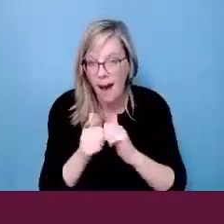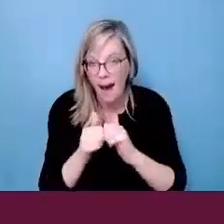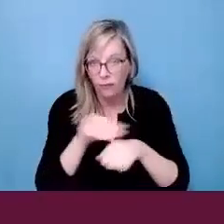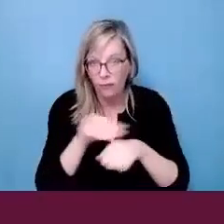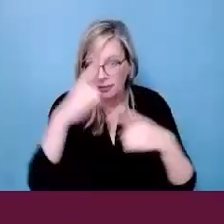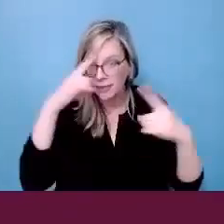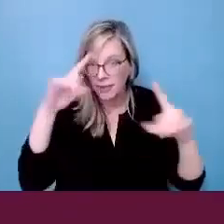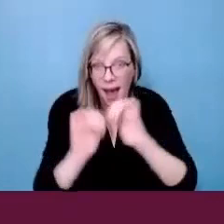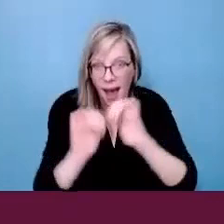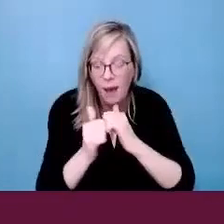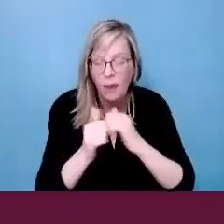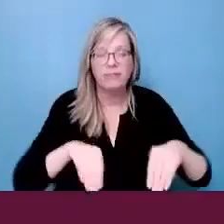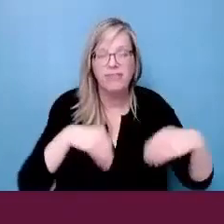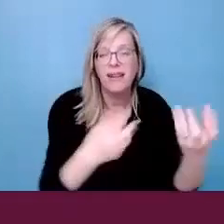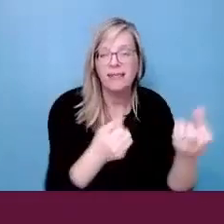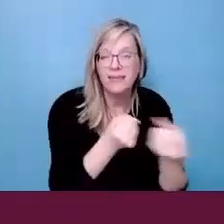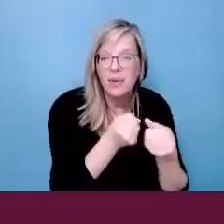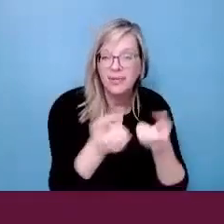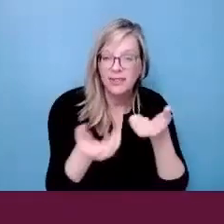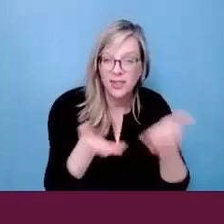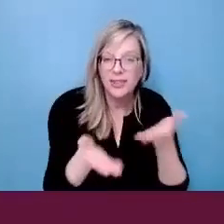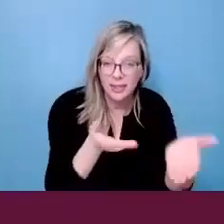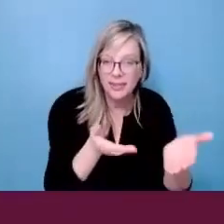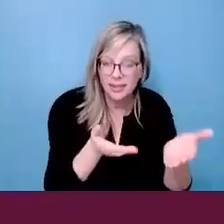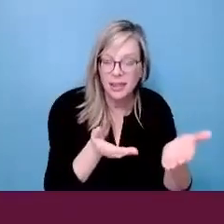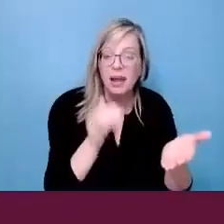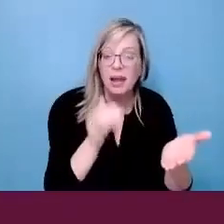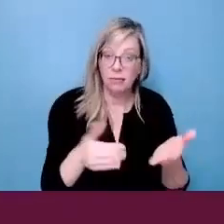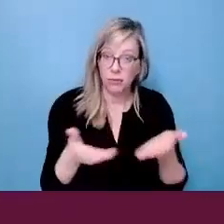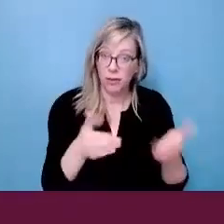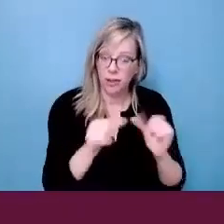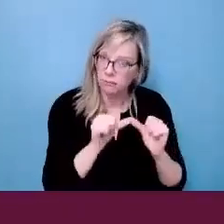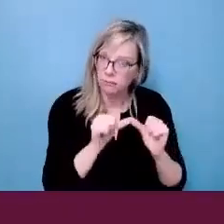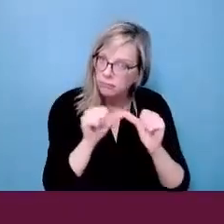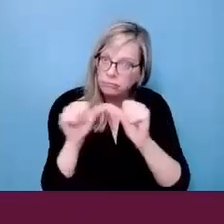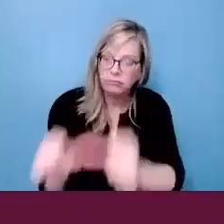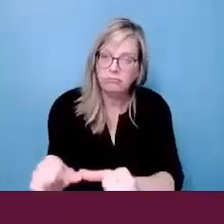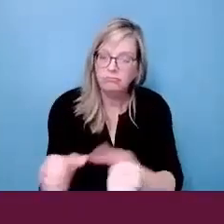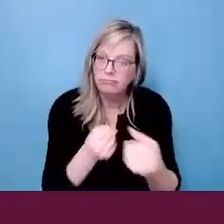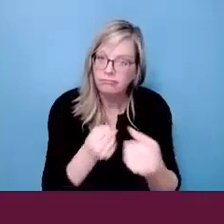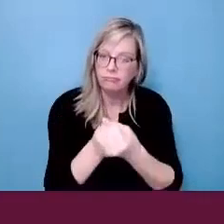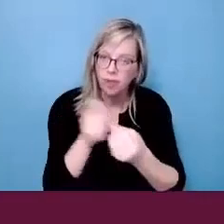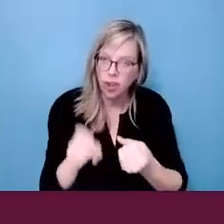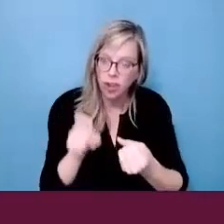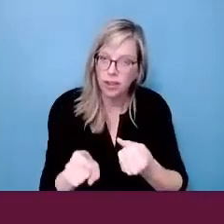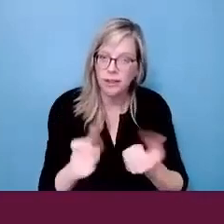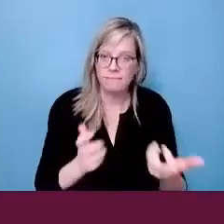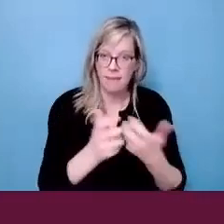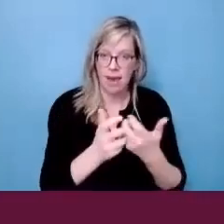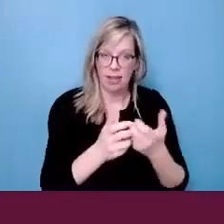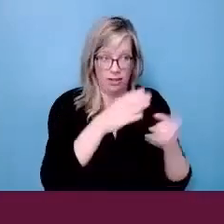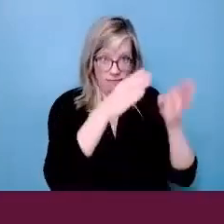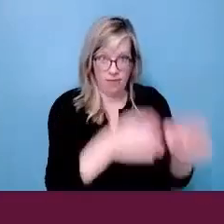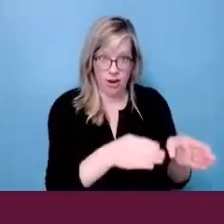So this is another indicator for success career supports and services that people with disabilities receive should be ongoing and